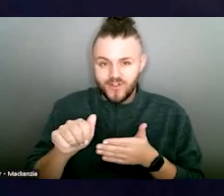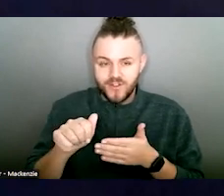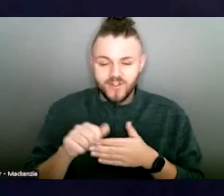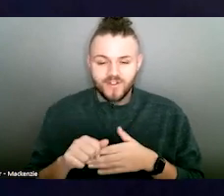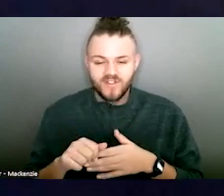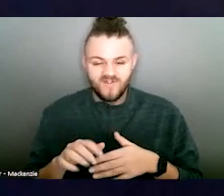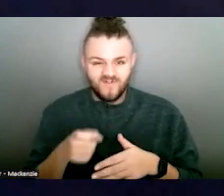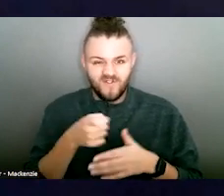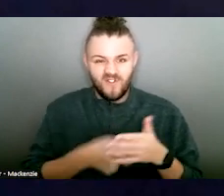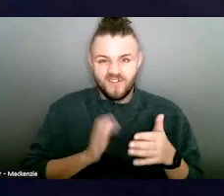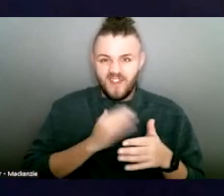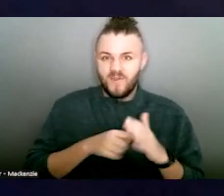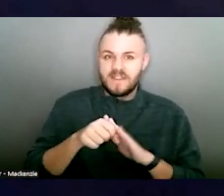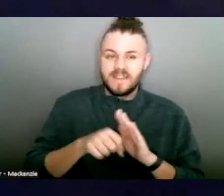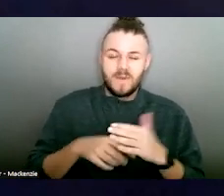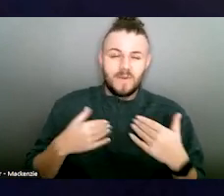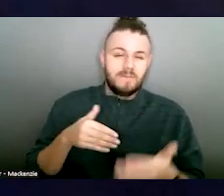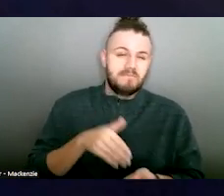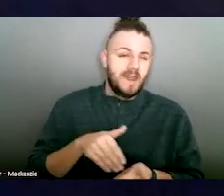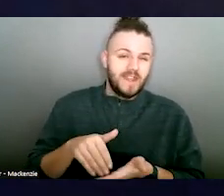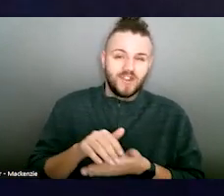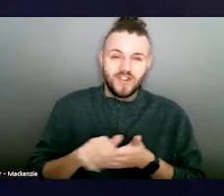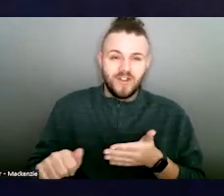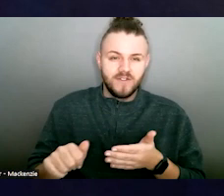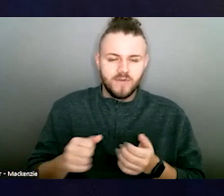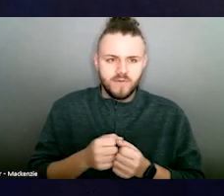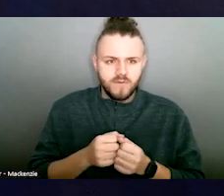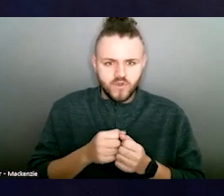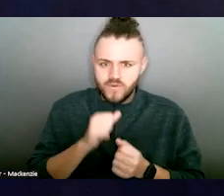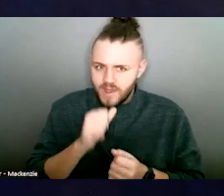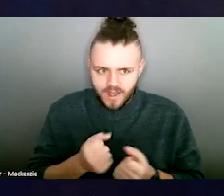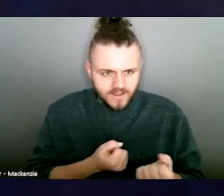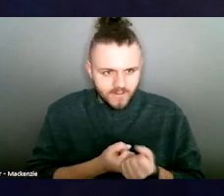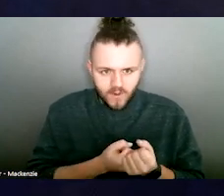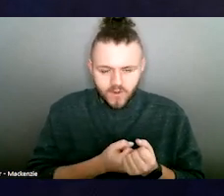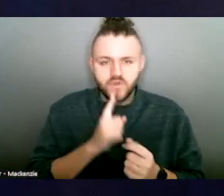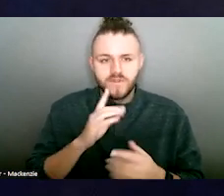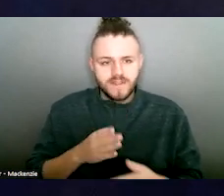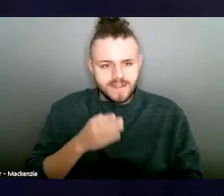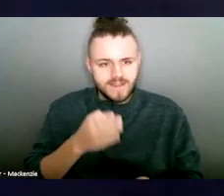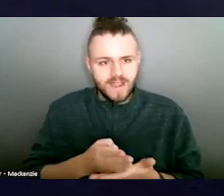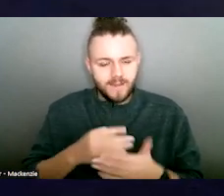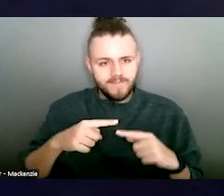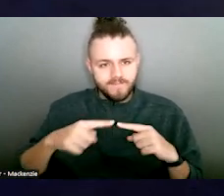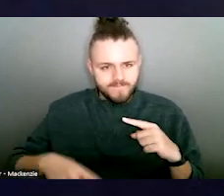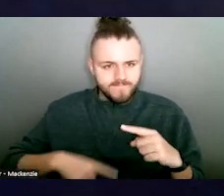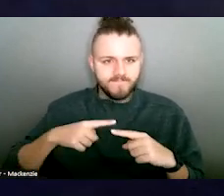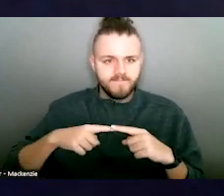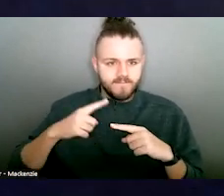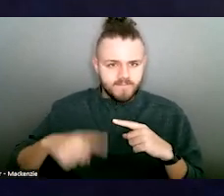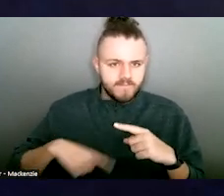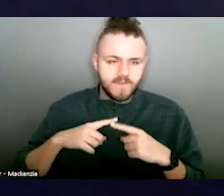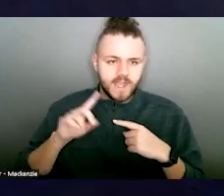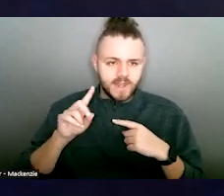costing our state millions to not support efforts to stop the cycle of domestic violence. by investing in shelters